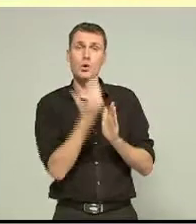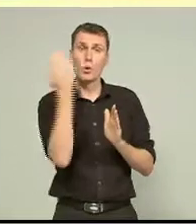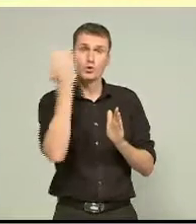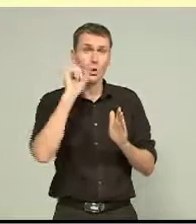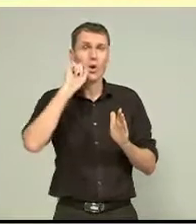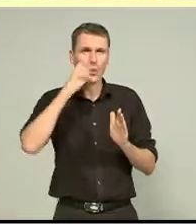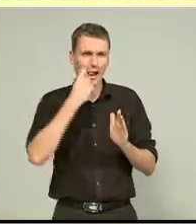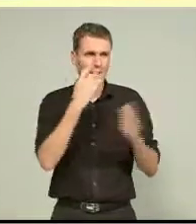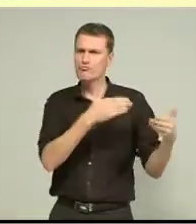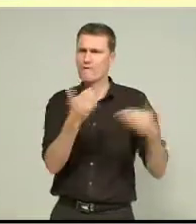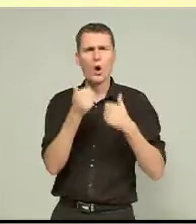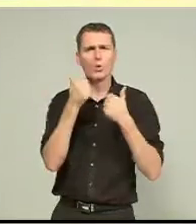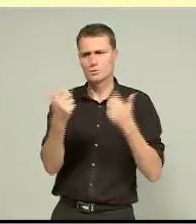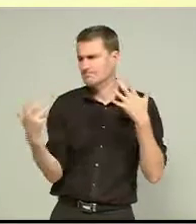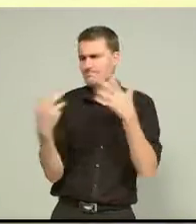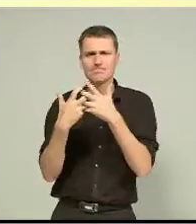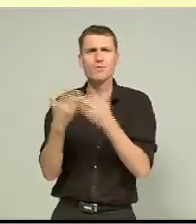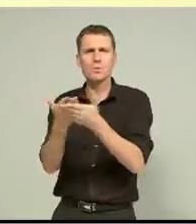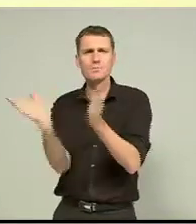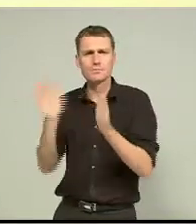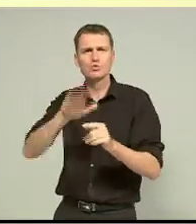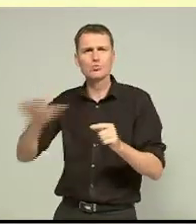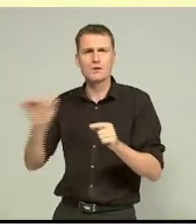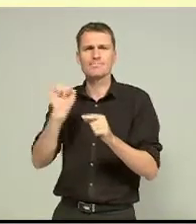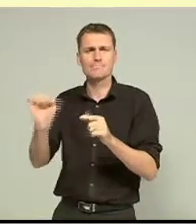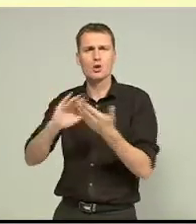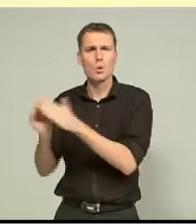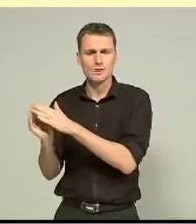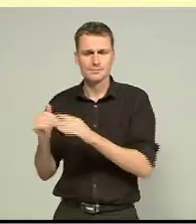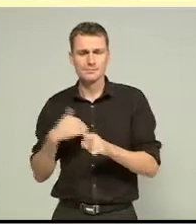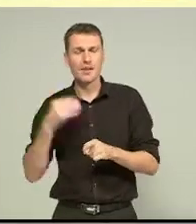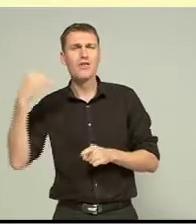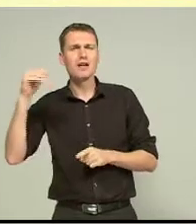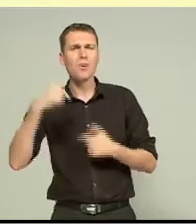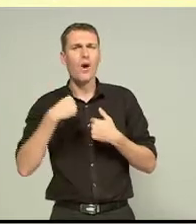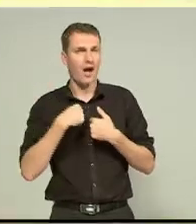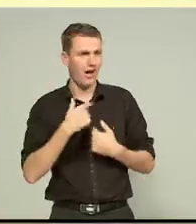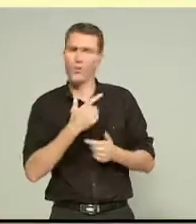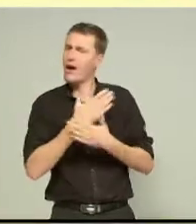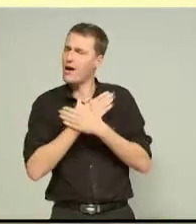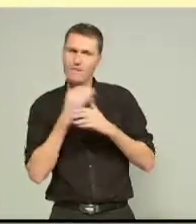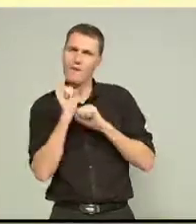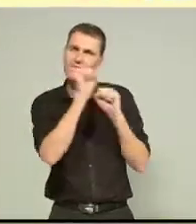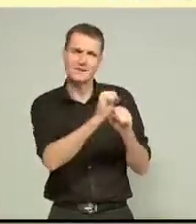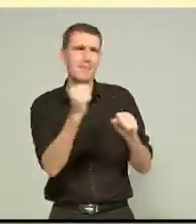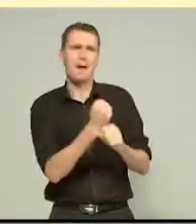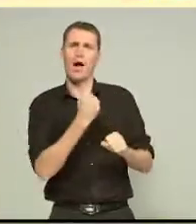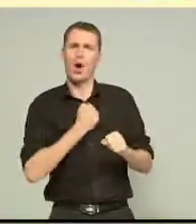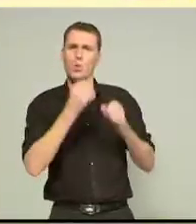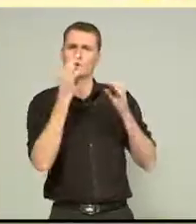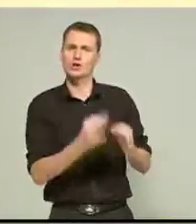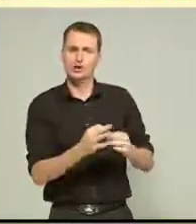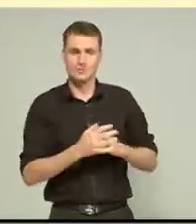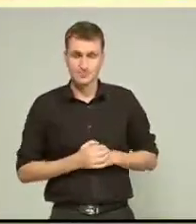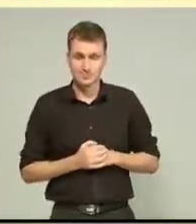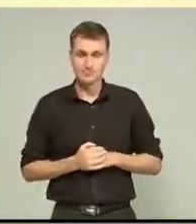children and the children of that area better. Let me be the judge of that. Love to visit Pegasus with him. So what makes this school better than any